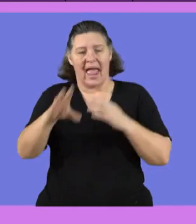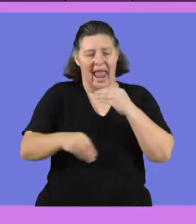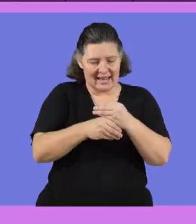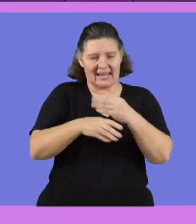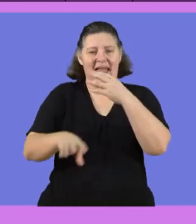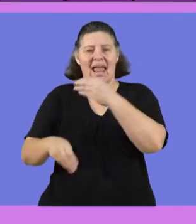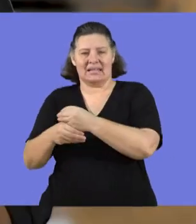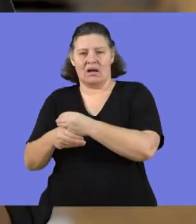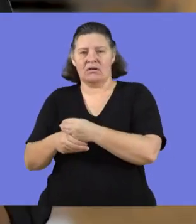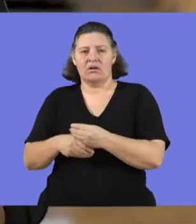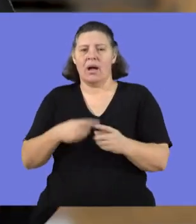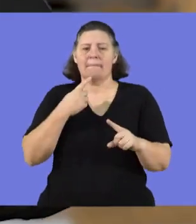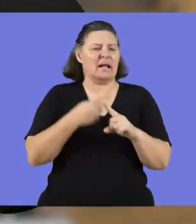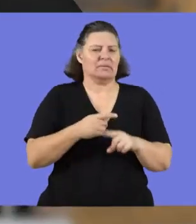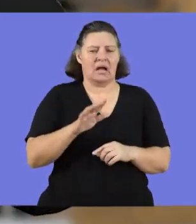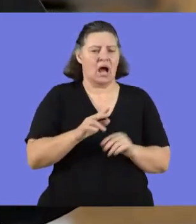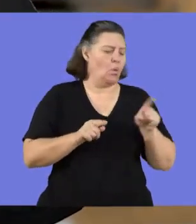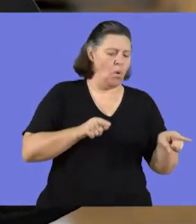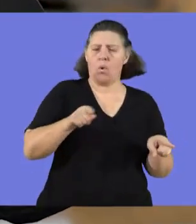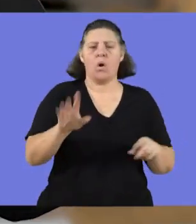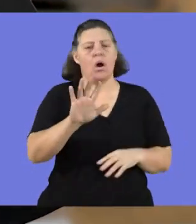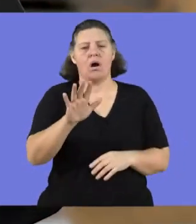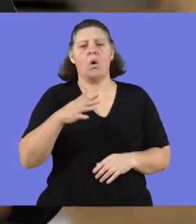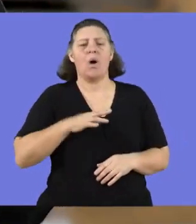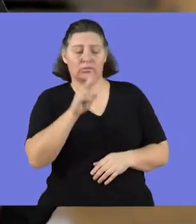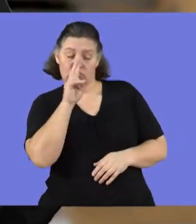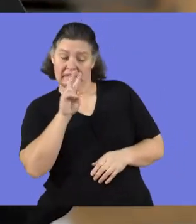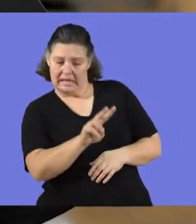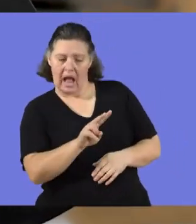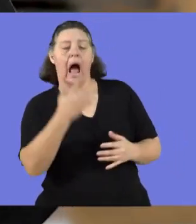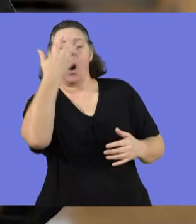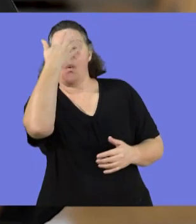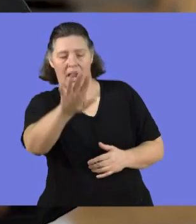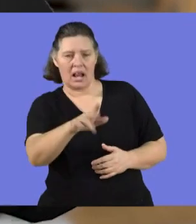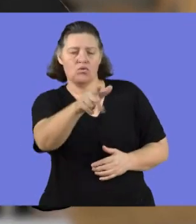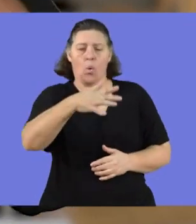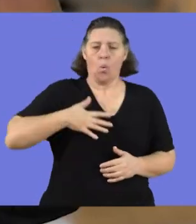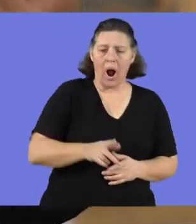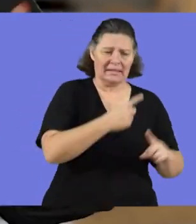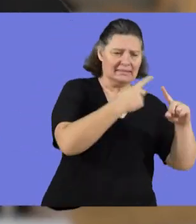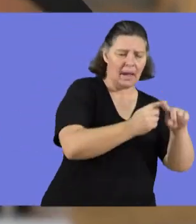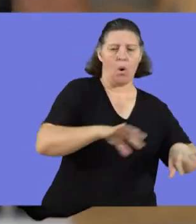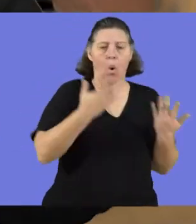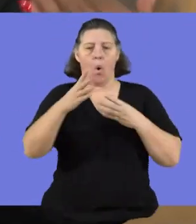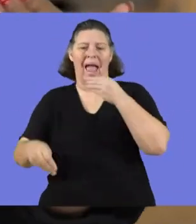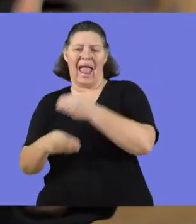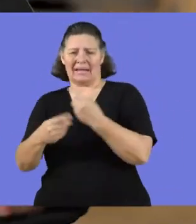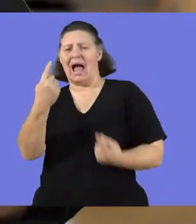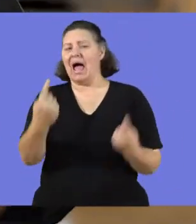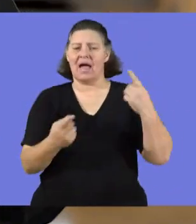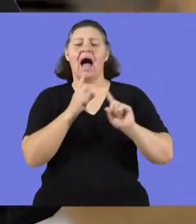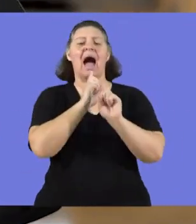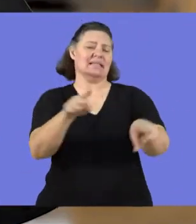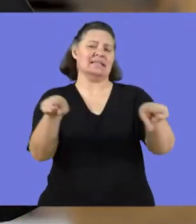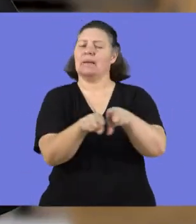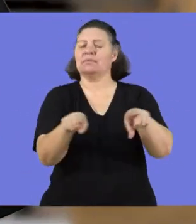now to use the method of addition. We are no longer going to use two methods. I just wanted you to see that whether you multiply